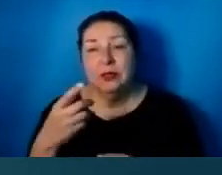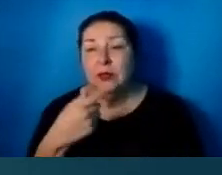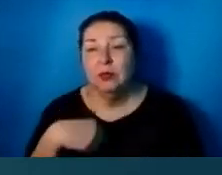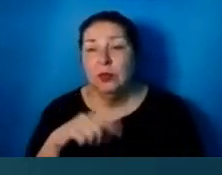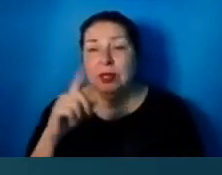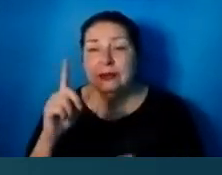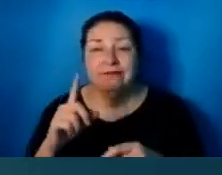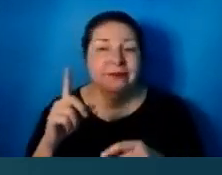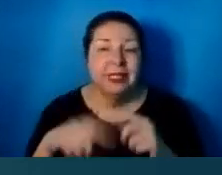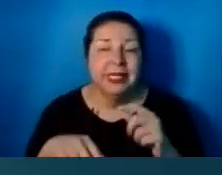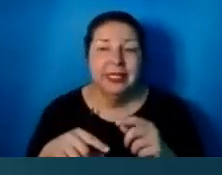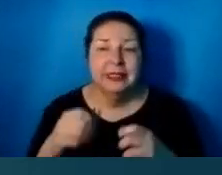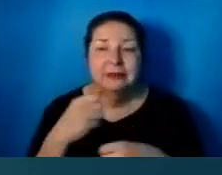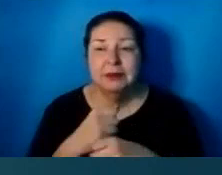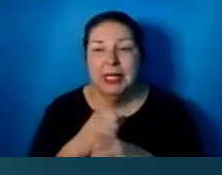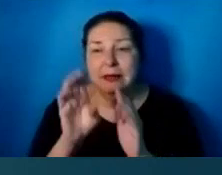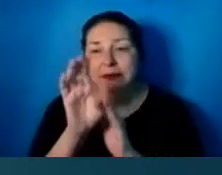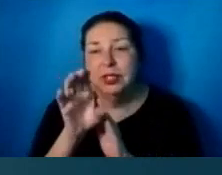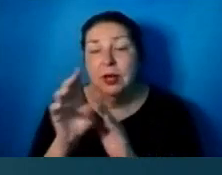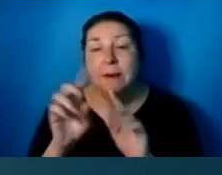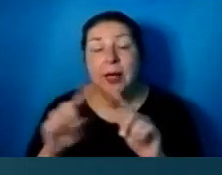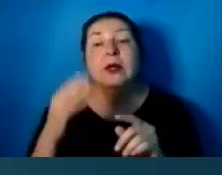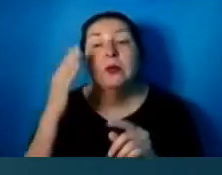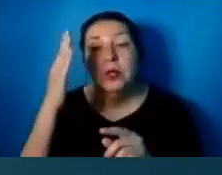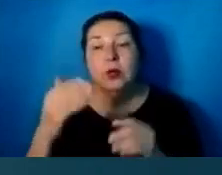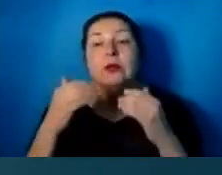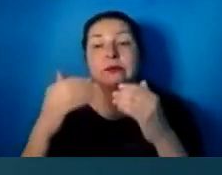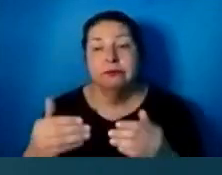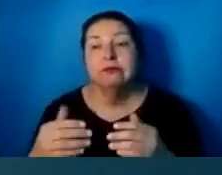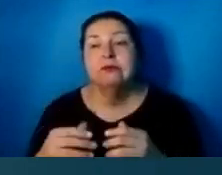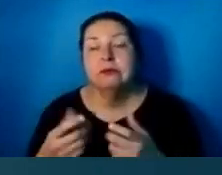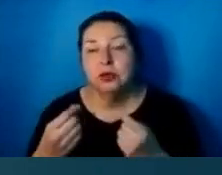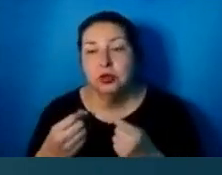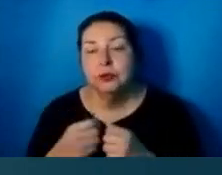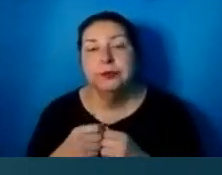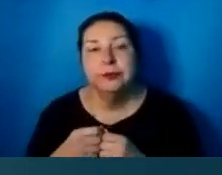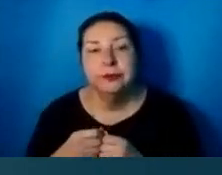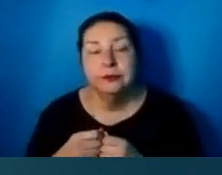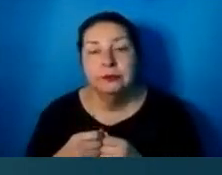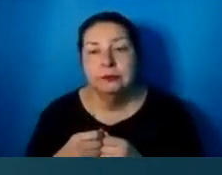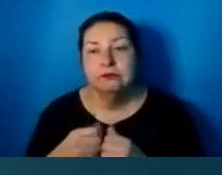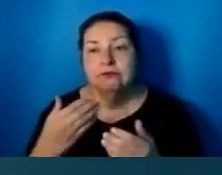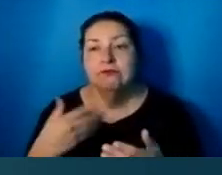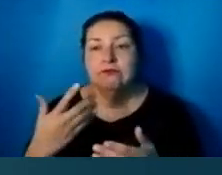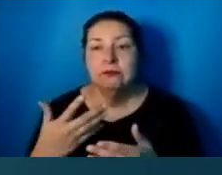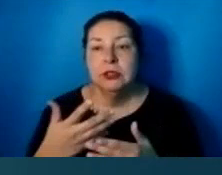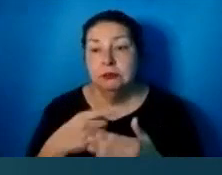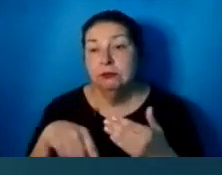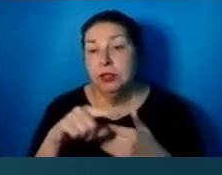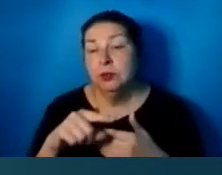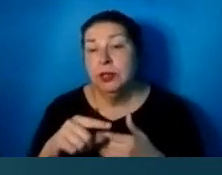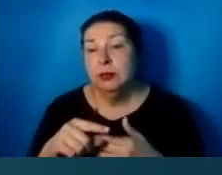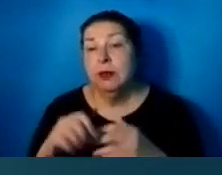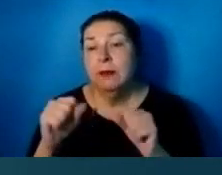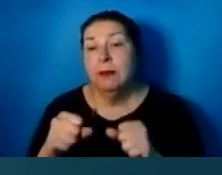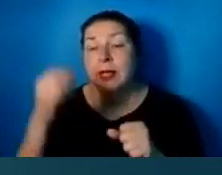tape. However, we will continue to do this. Until that time, may God bless